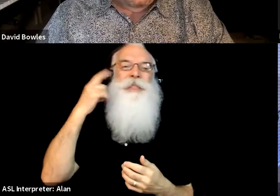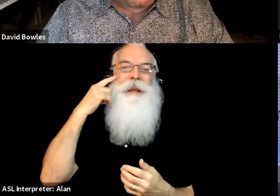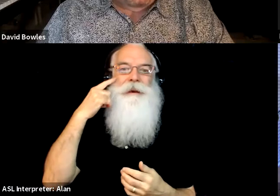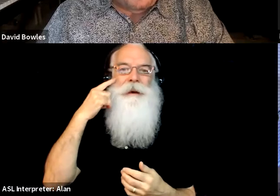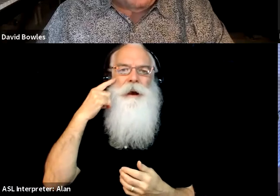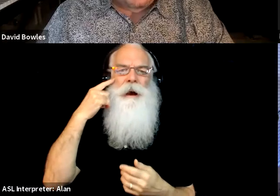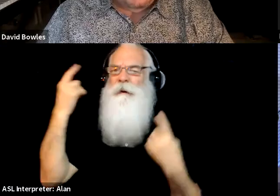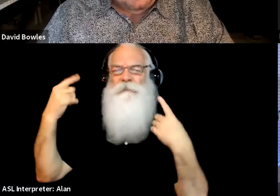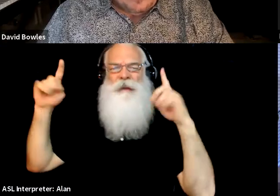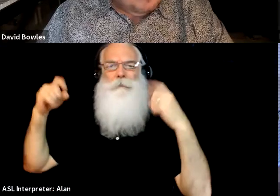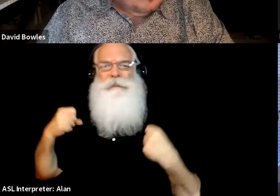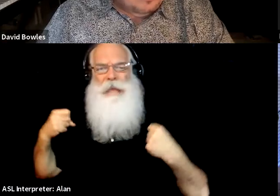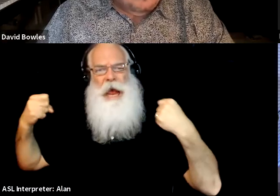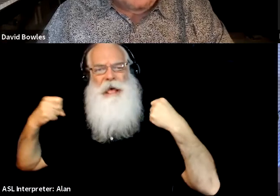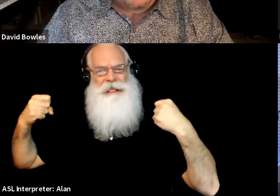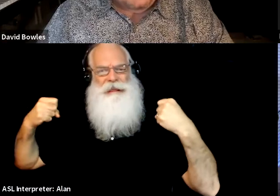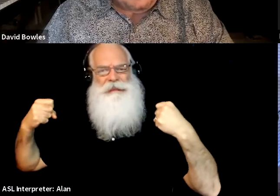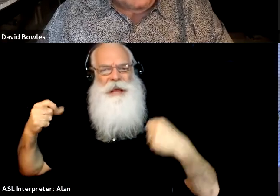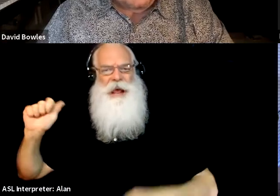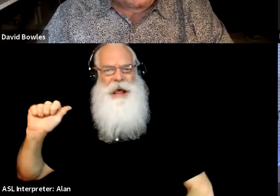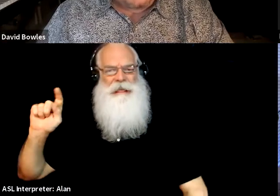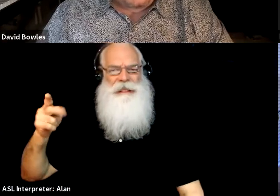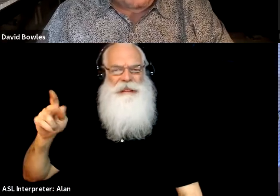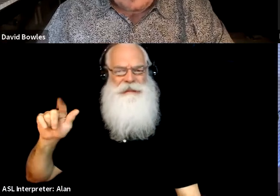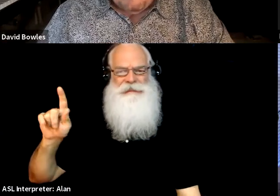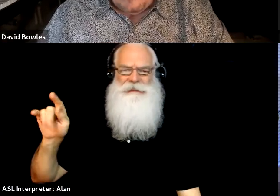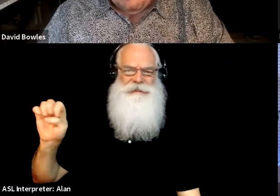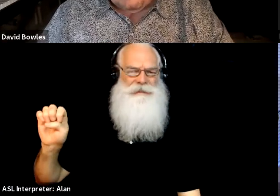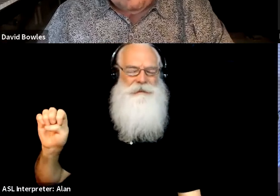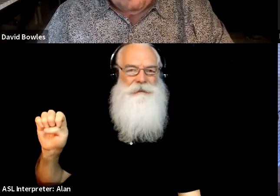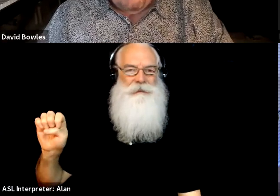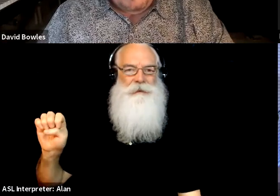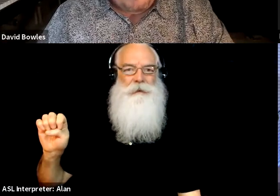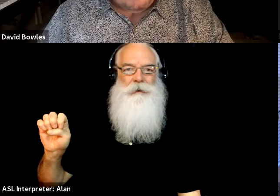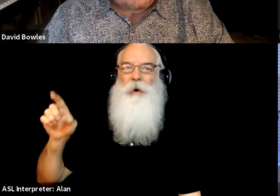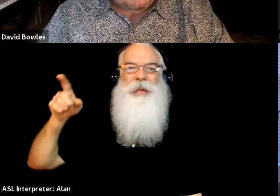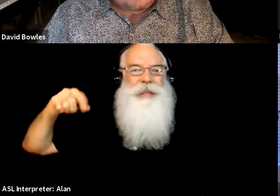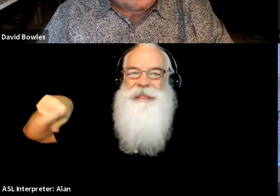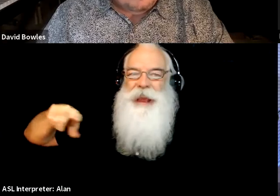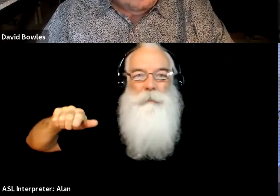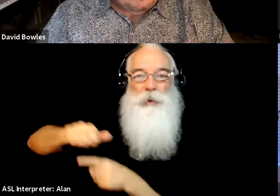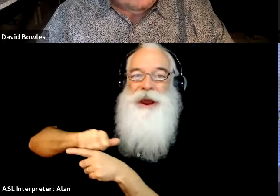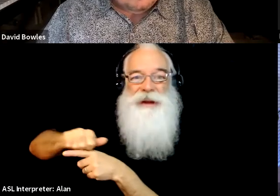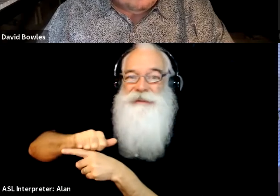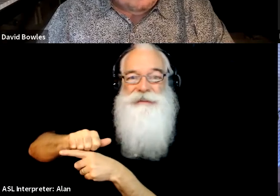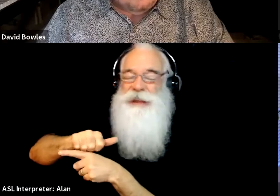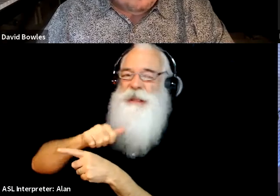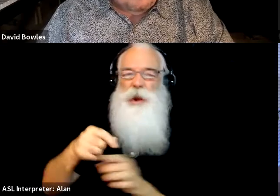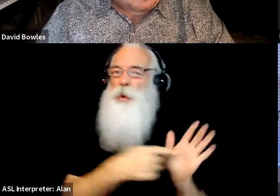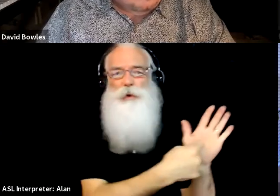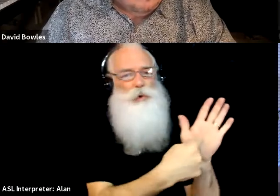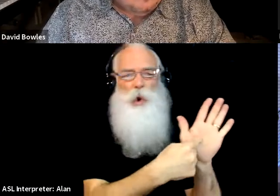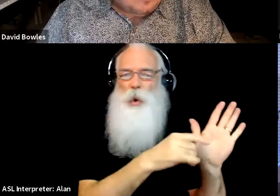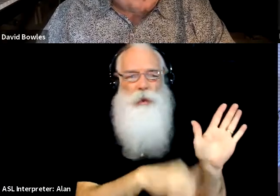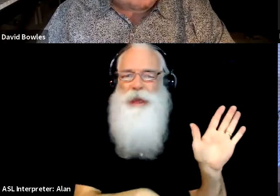their, you know, practice games when they're in their teens to be televised. Uh, it would be embarrassing for them. Like, there's a certain degree